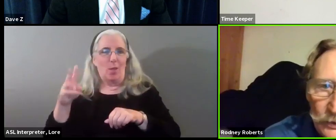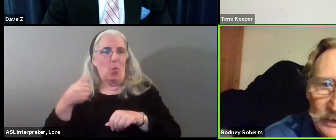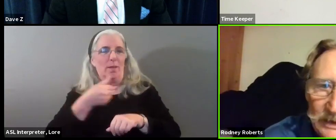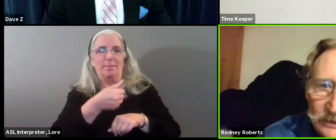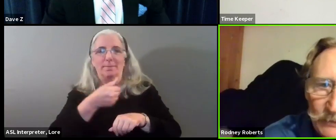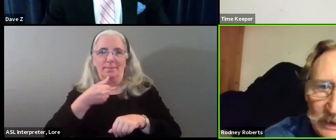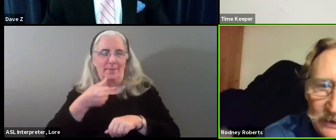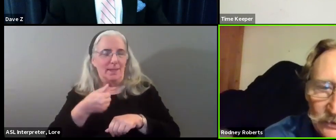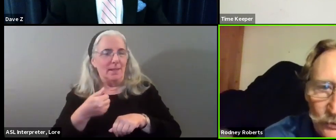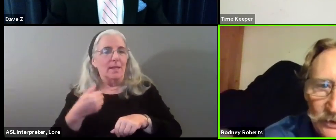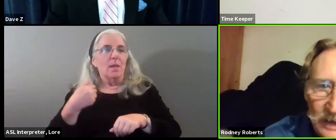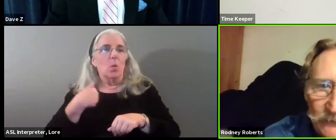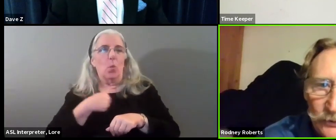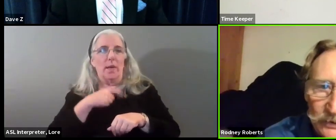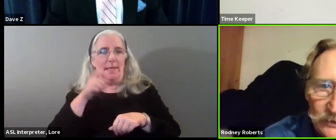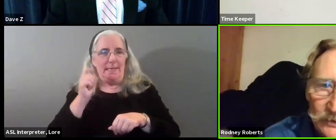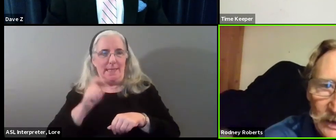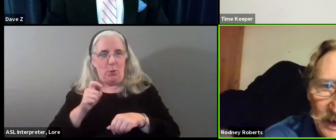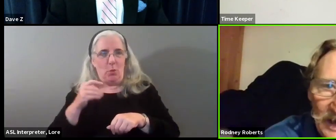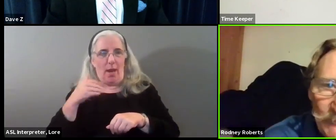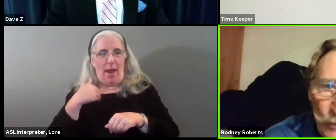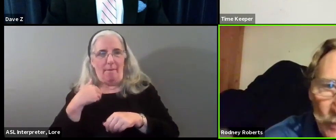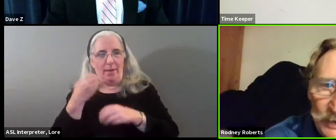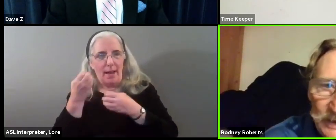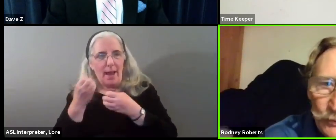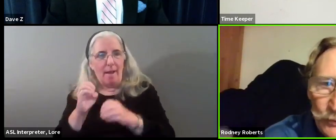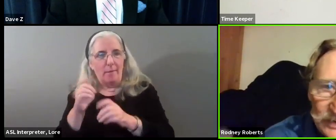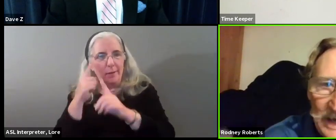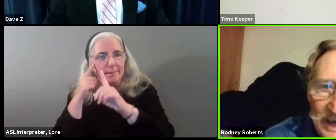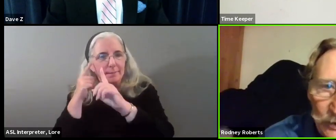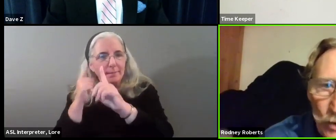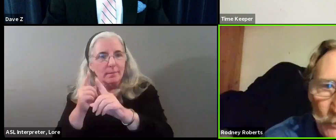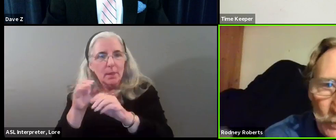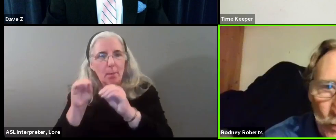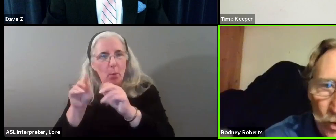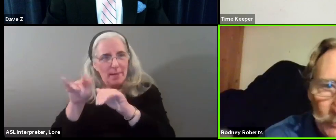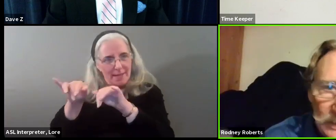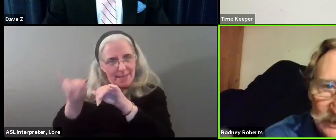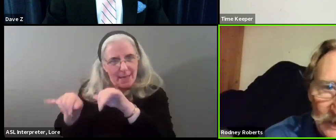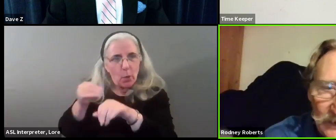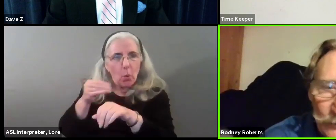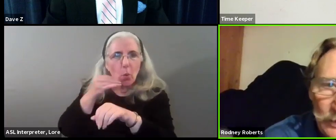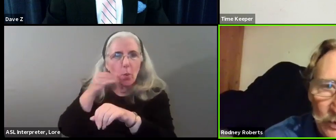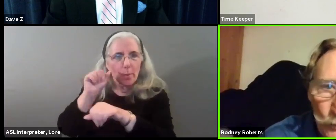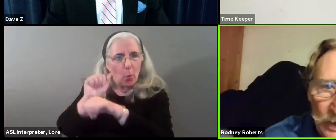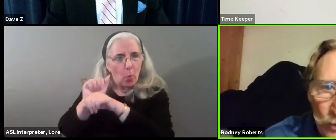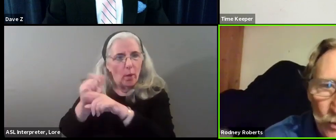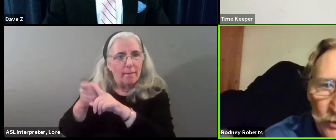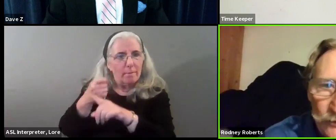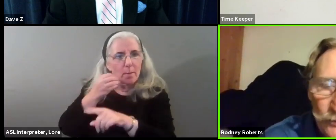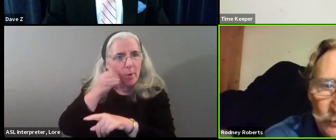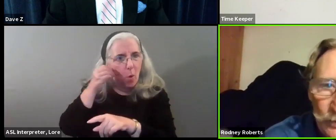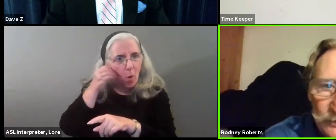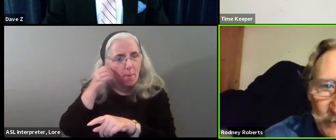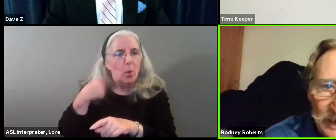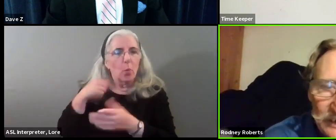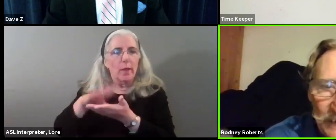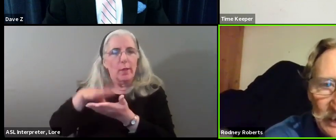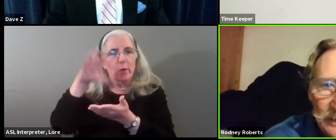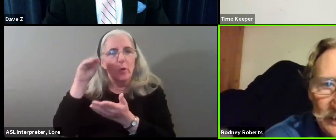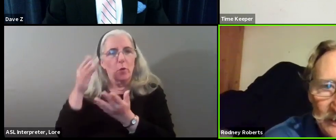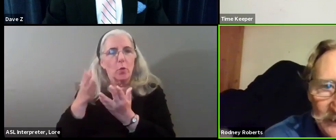there really needs to be a concerted effort to have more people stay at home and work, because I think we learned through the